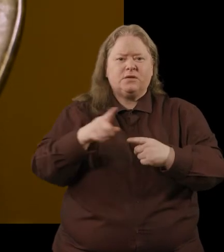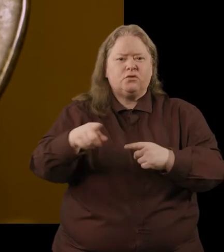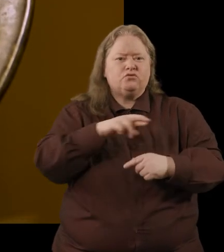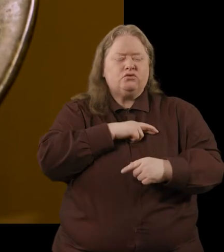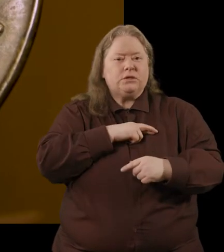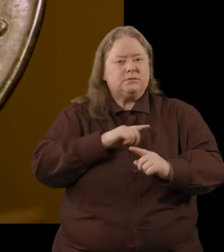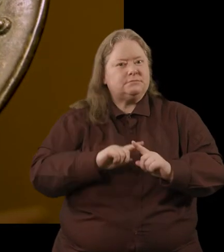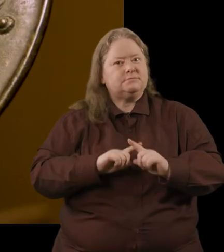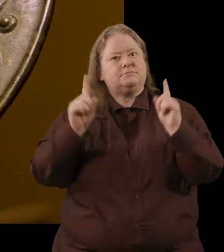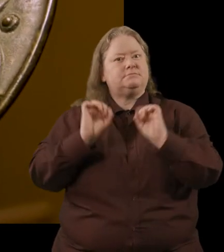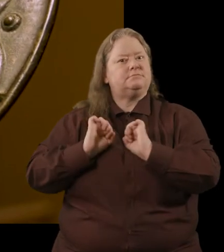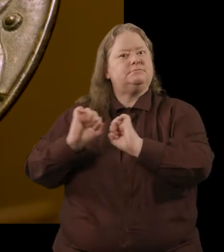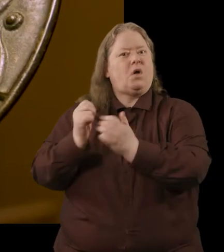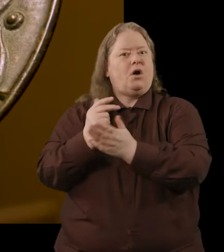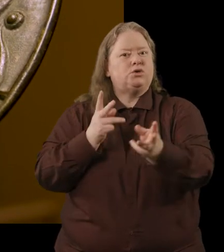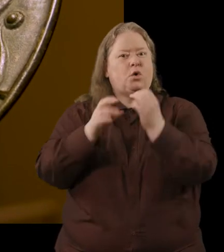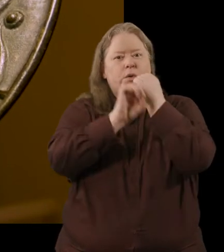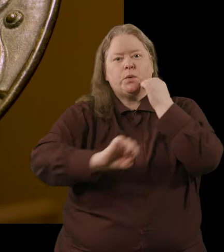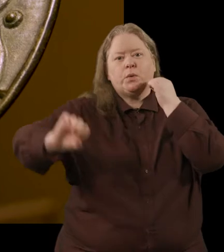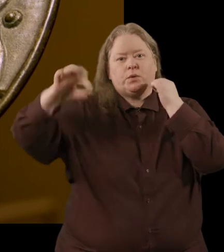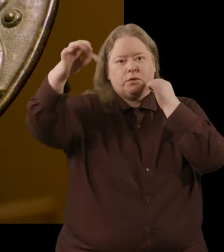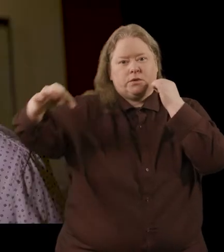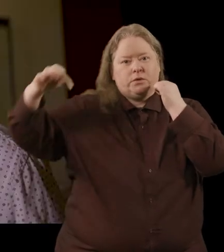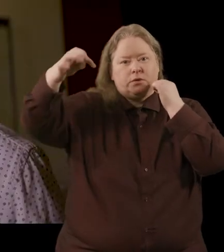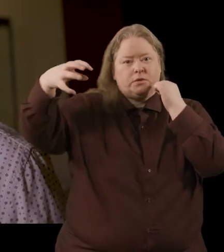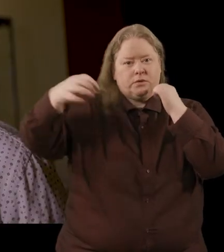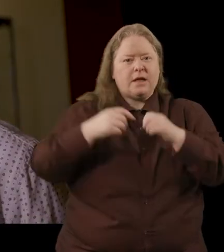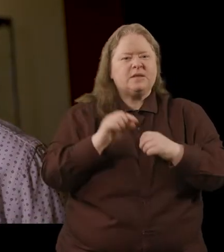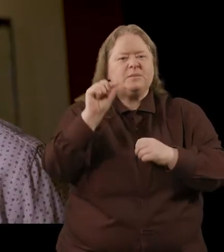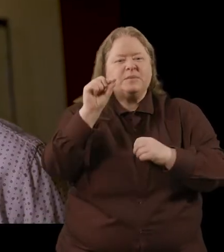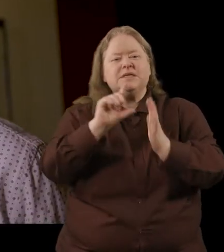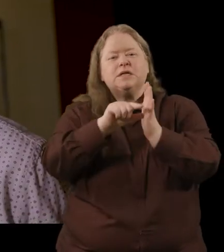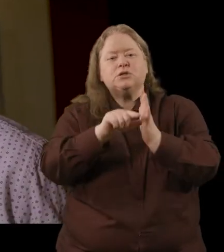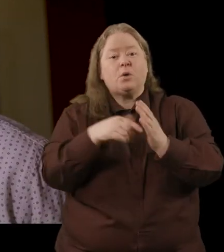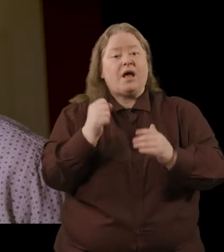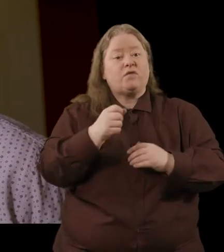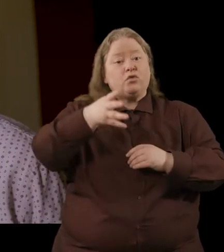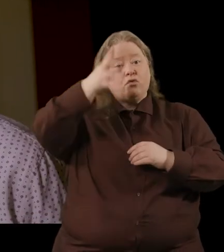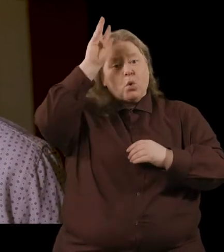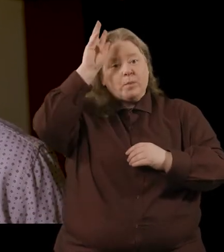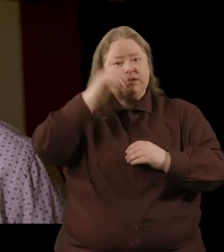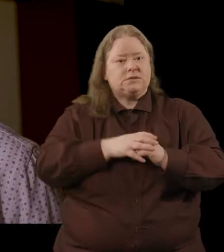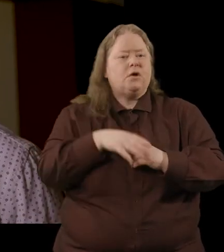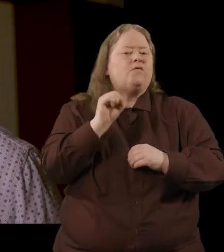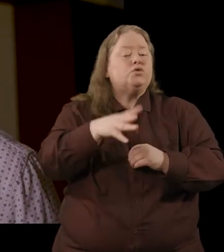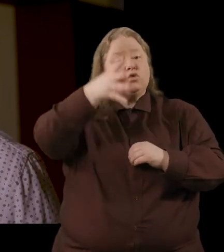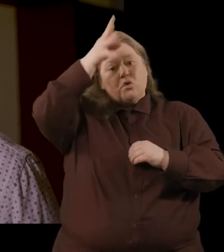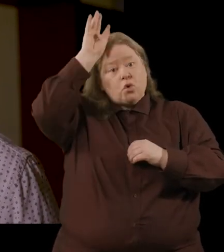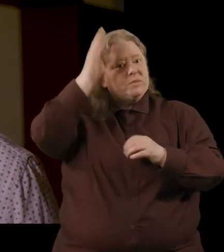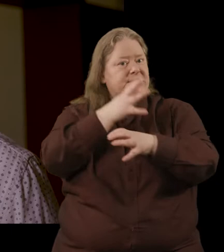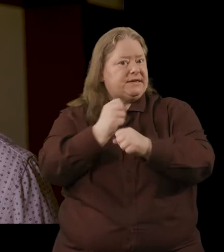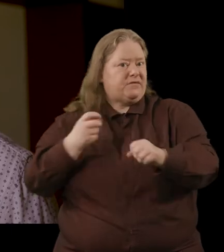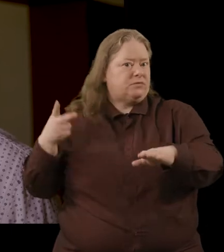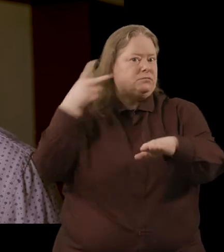really distinctive artwork on the bottom of it. And then a little bit later you have the Romans and of course the Romans never